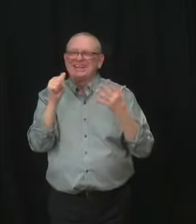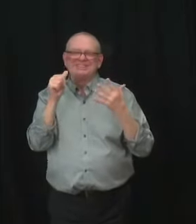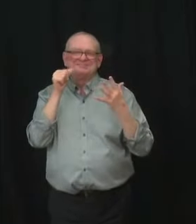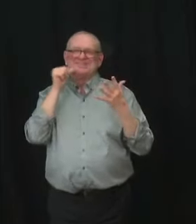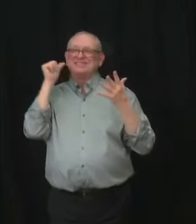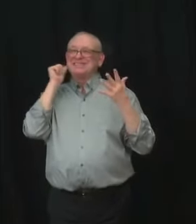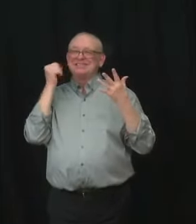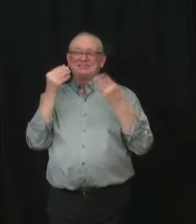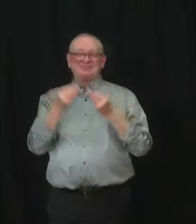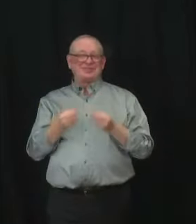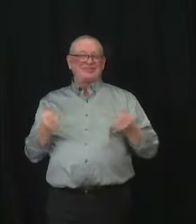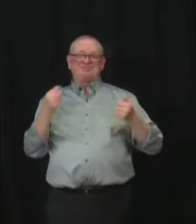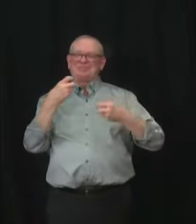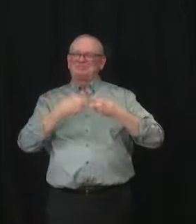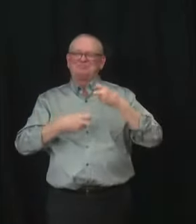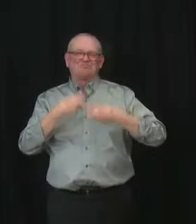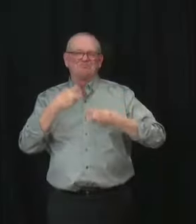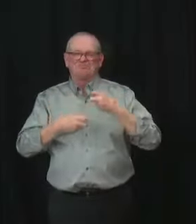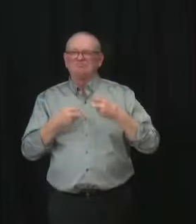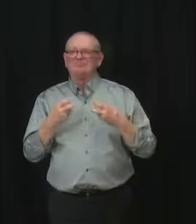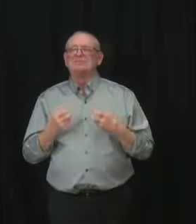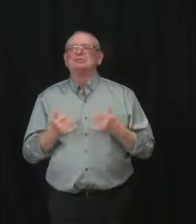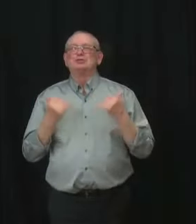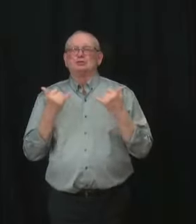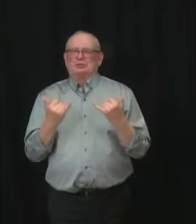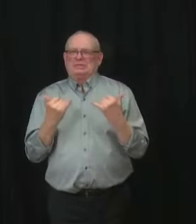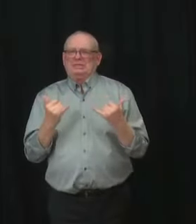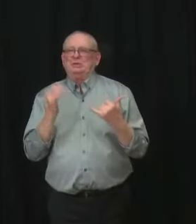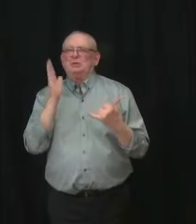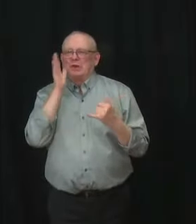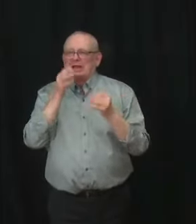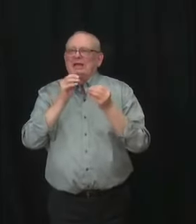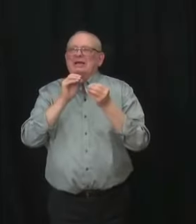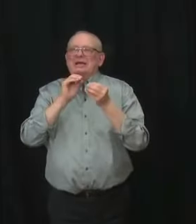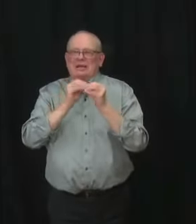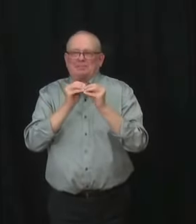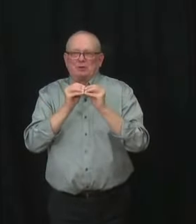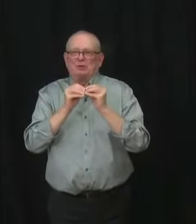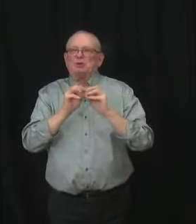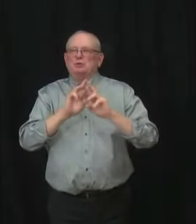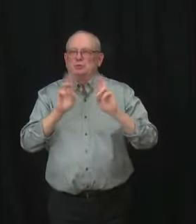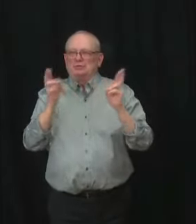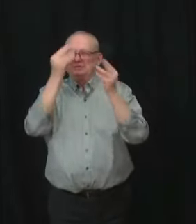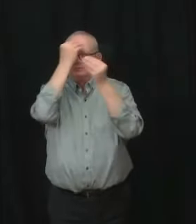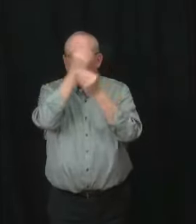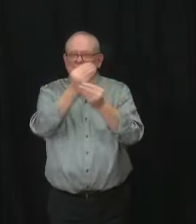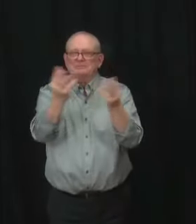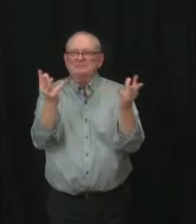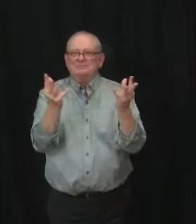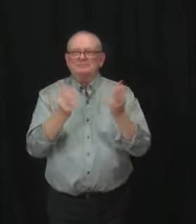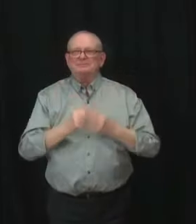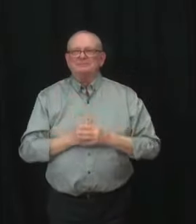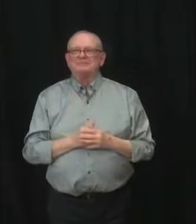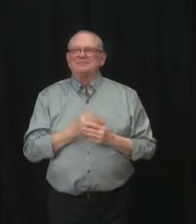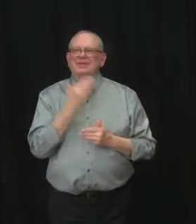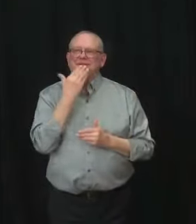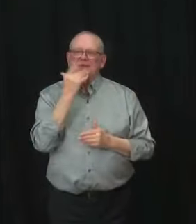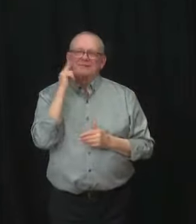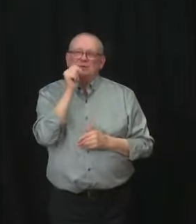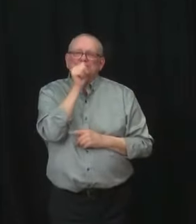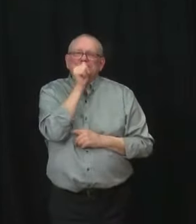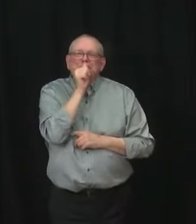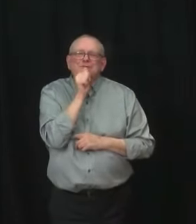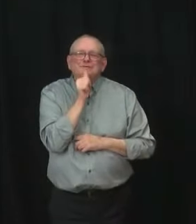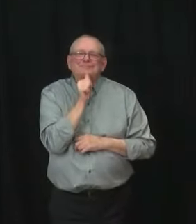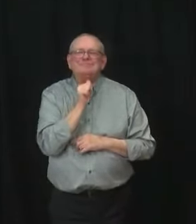The dashboards will be updated today with the usual content and I want to thank Albertans for their patience as we continually strive to make a